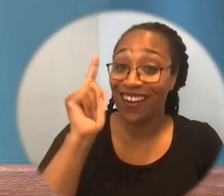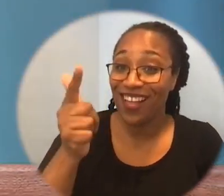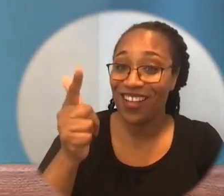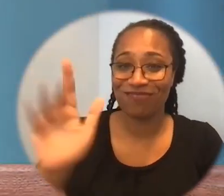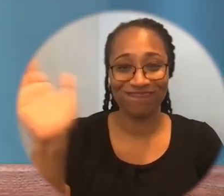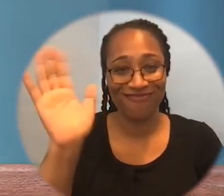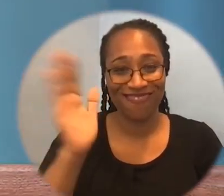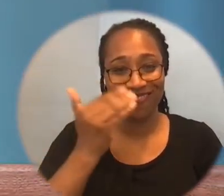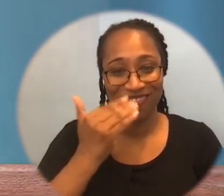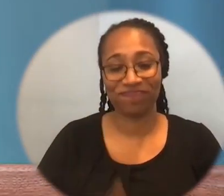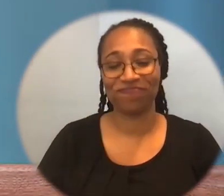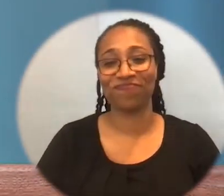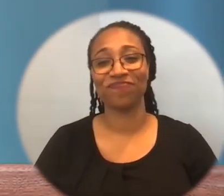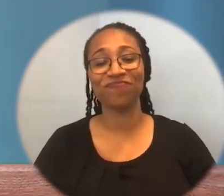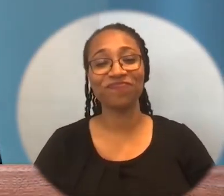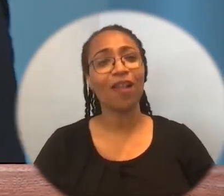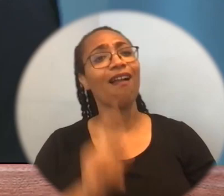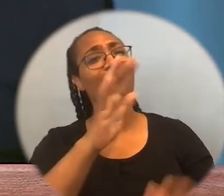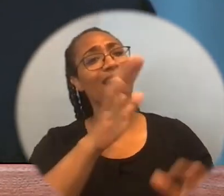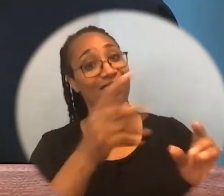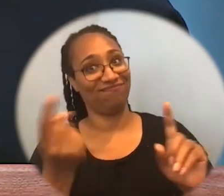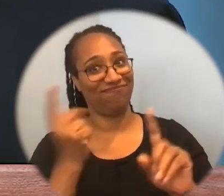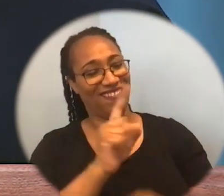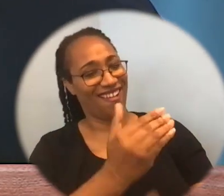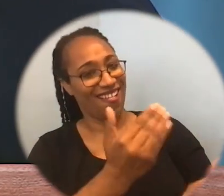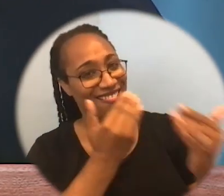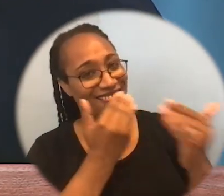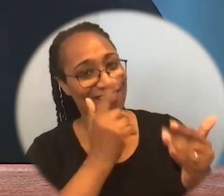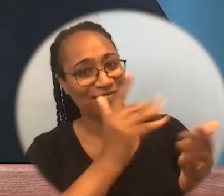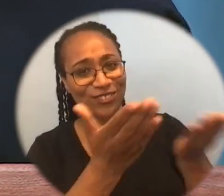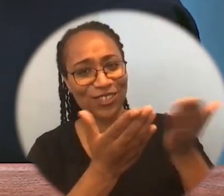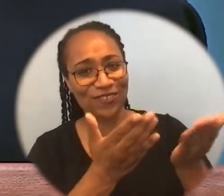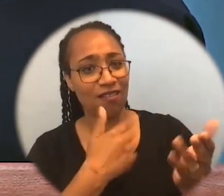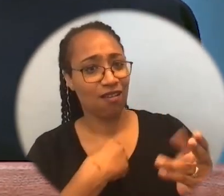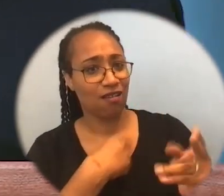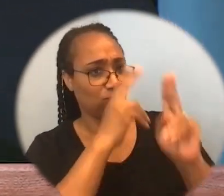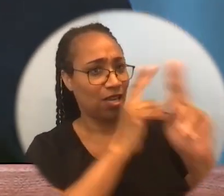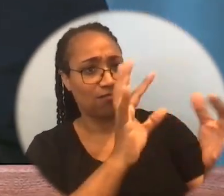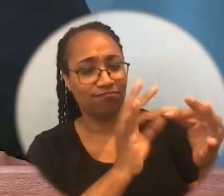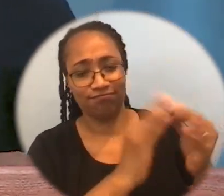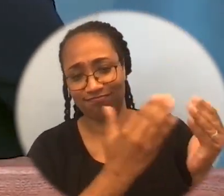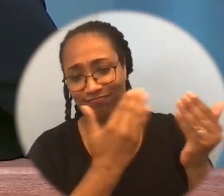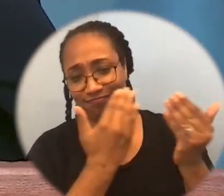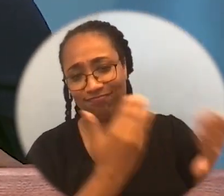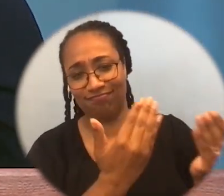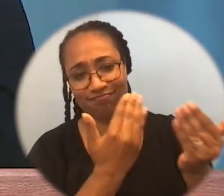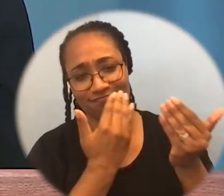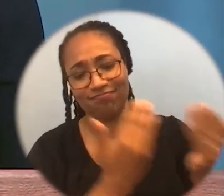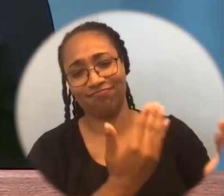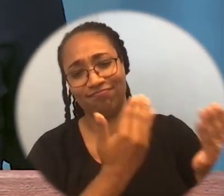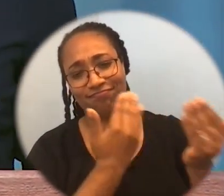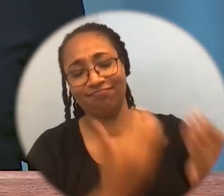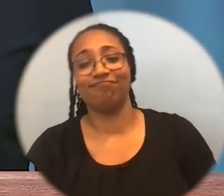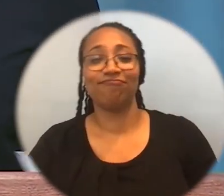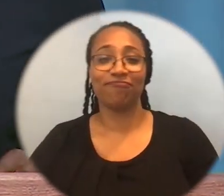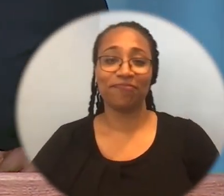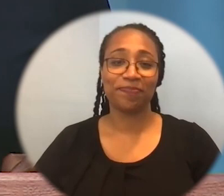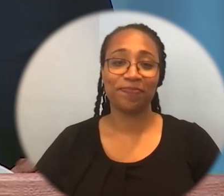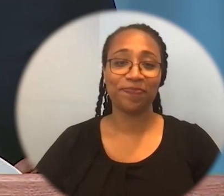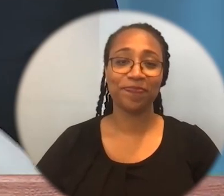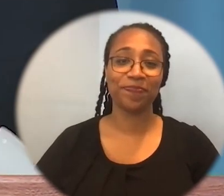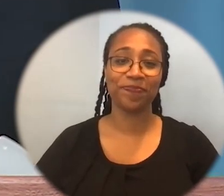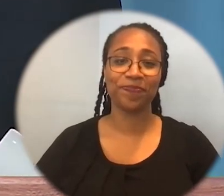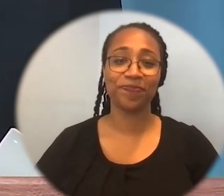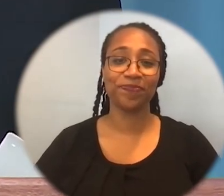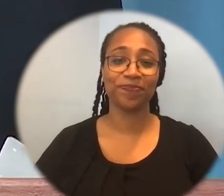you. And Admiral, want to say thank you for your service and raising your hand, dignity and respect. That was really important. Thank you.